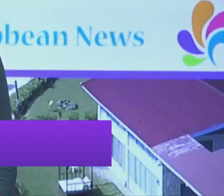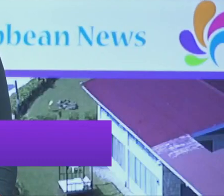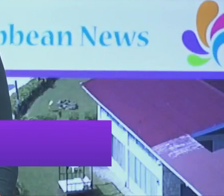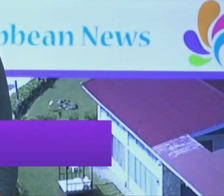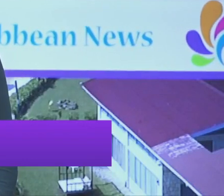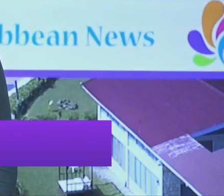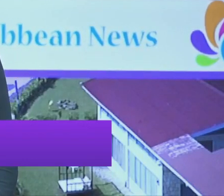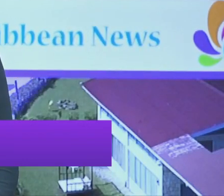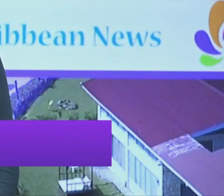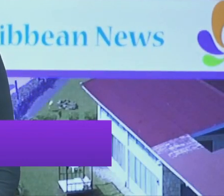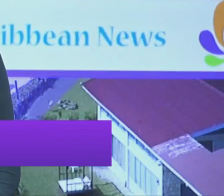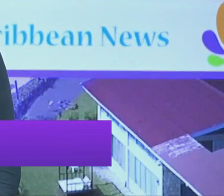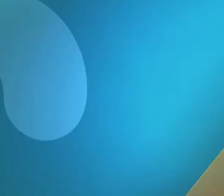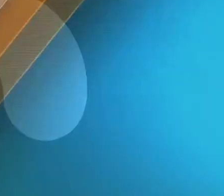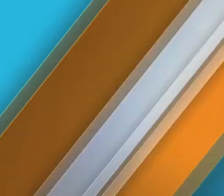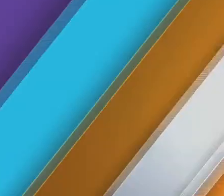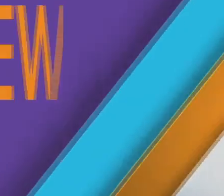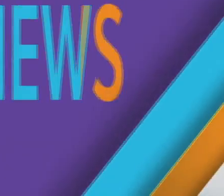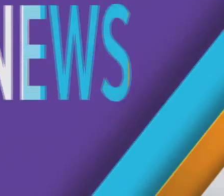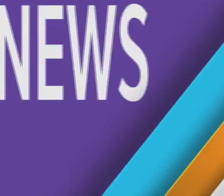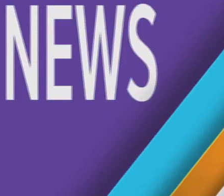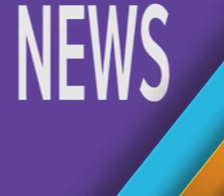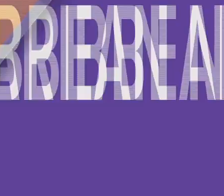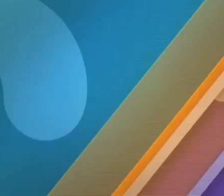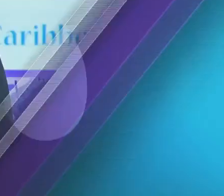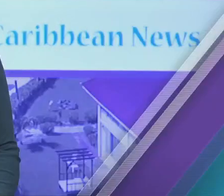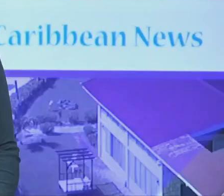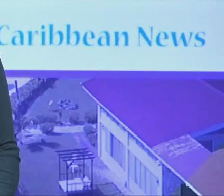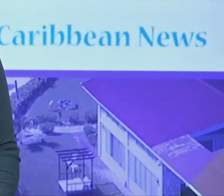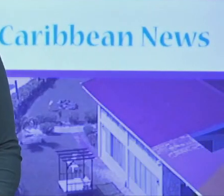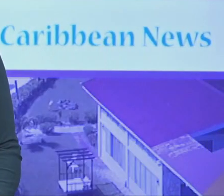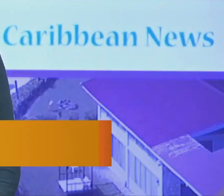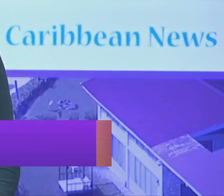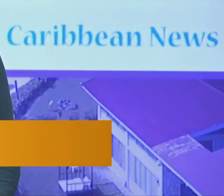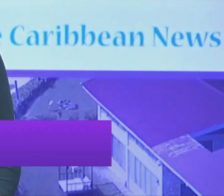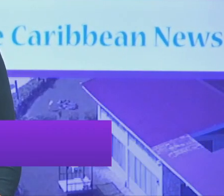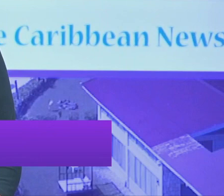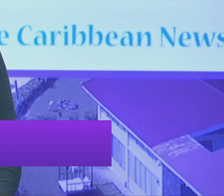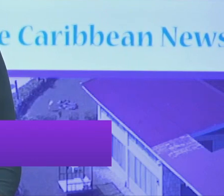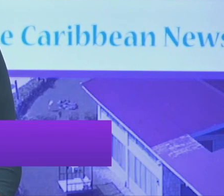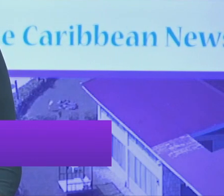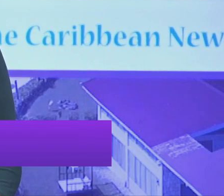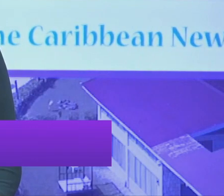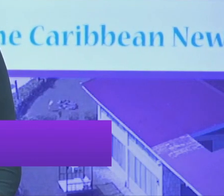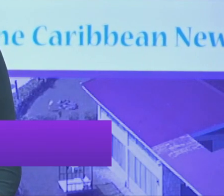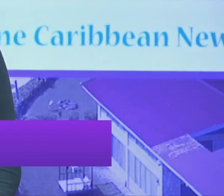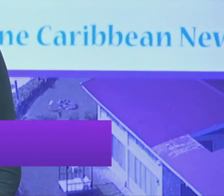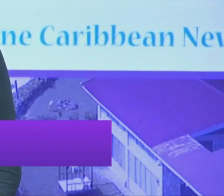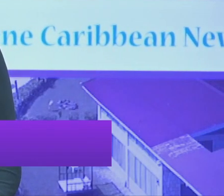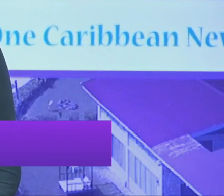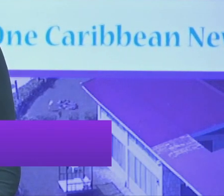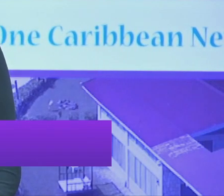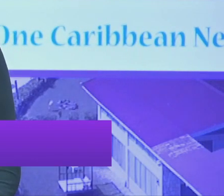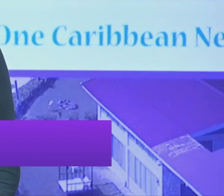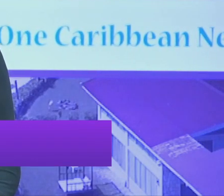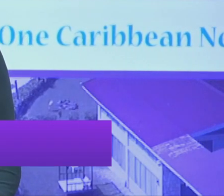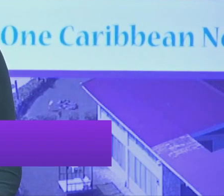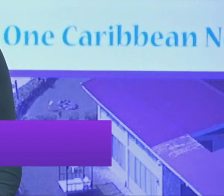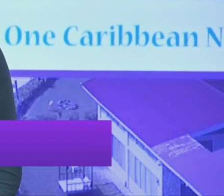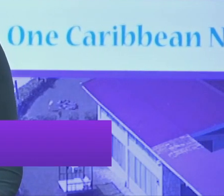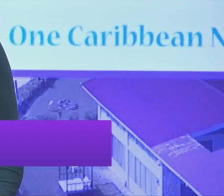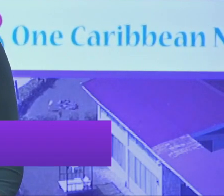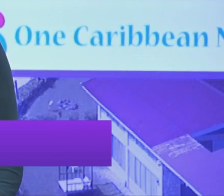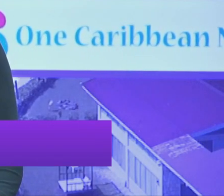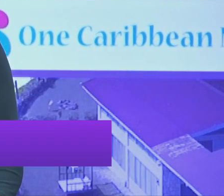New solar energy initiatives may be on the horizon for Puerto Rico. That was the topic of focus for Governor Pedro Pierluci